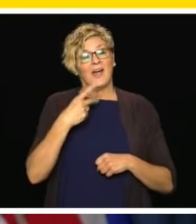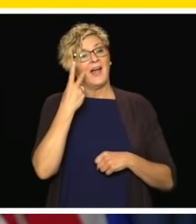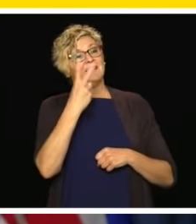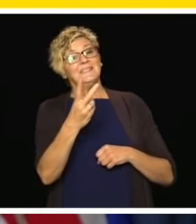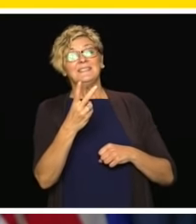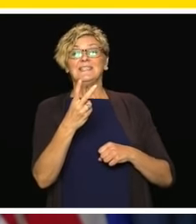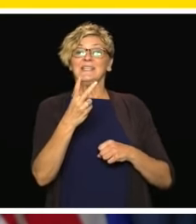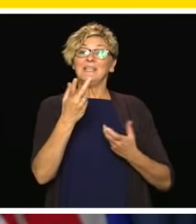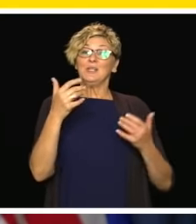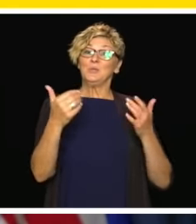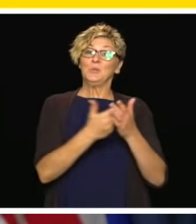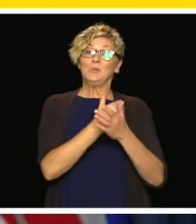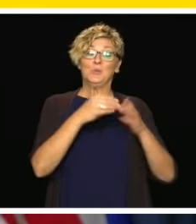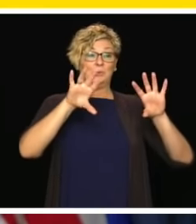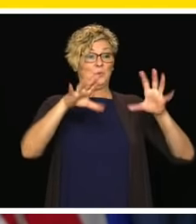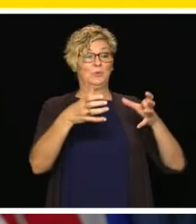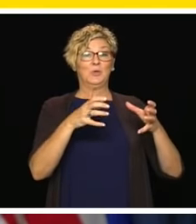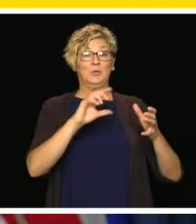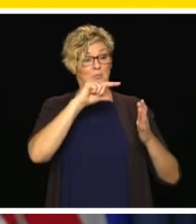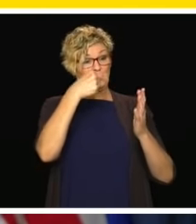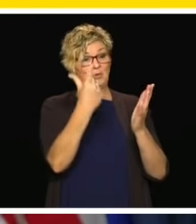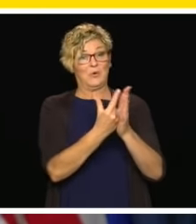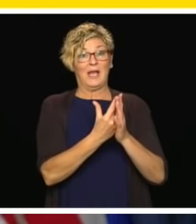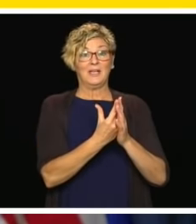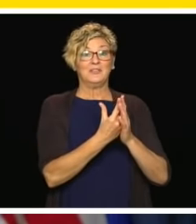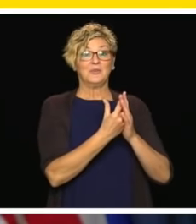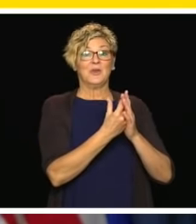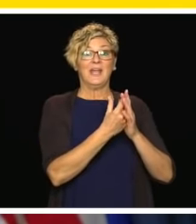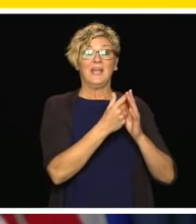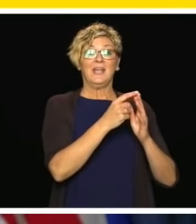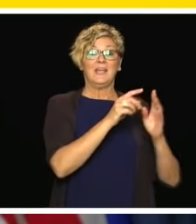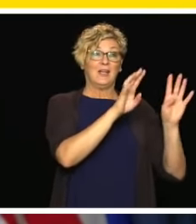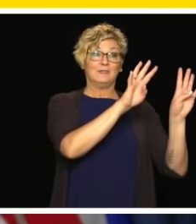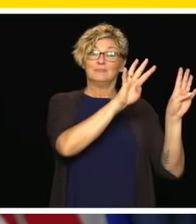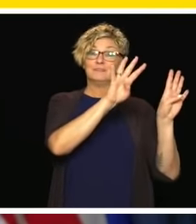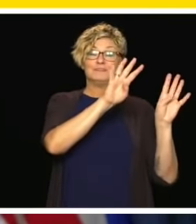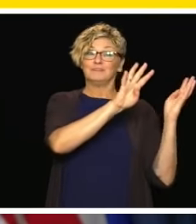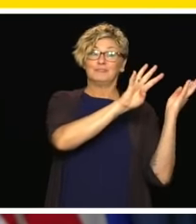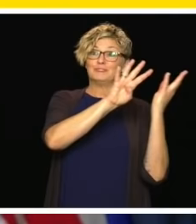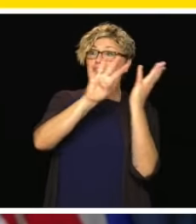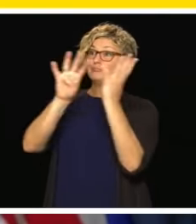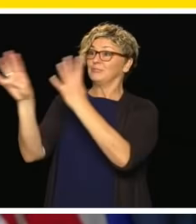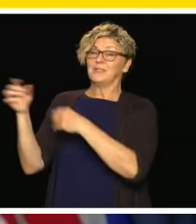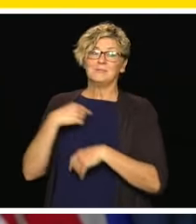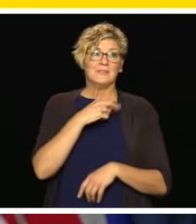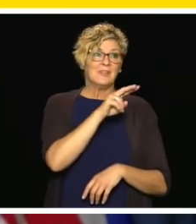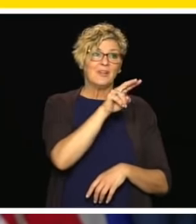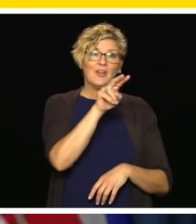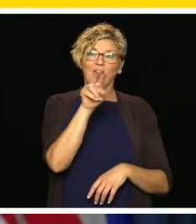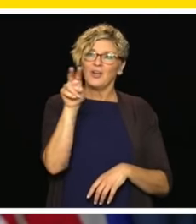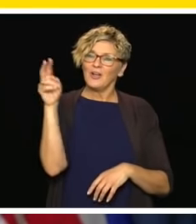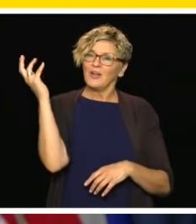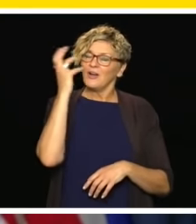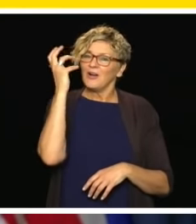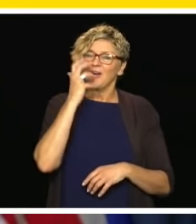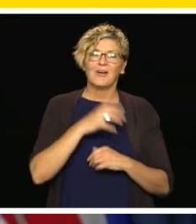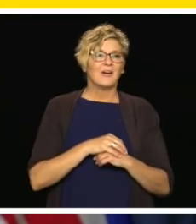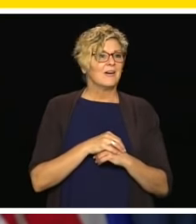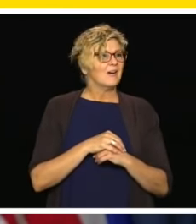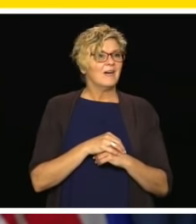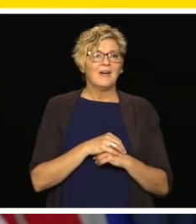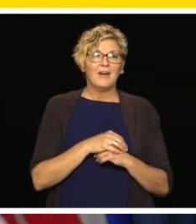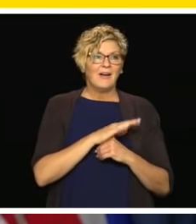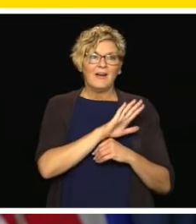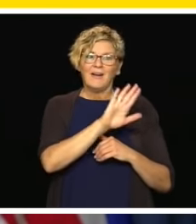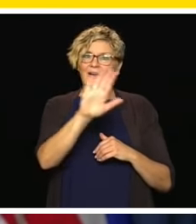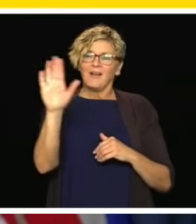the next poets and artists and contractors and tradespeople, doctors, nurses, the whole gamut of